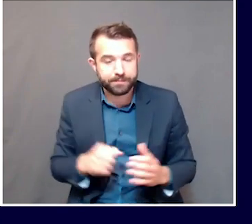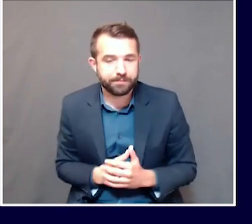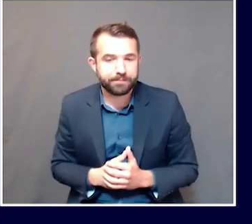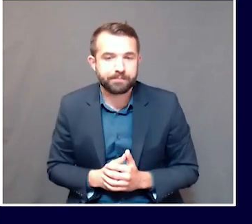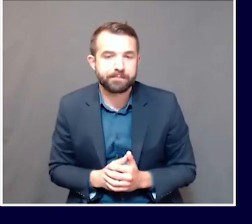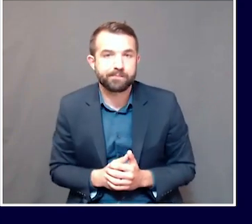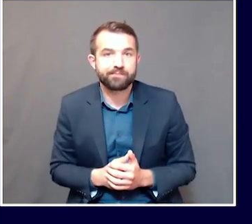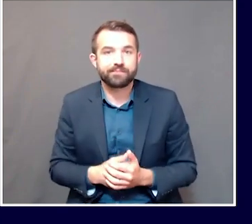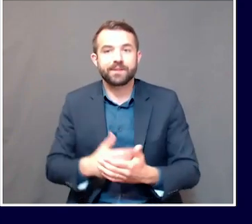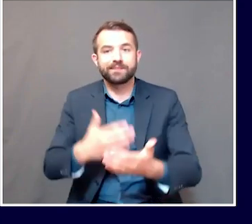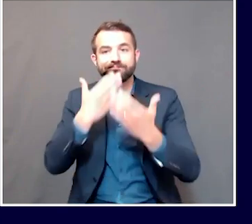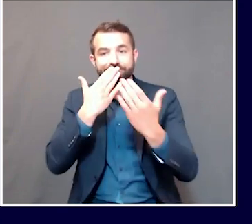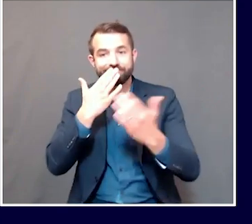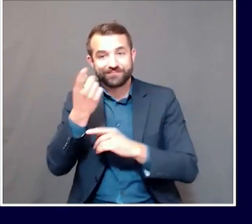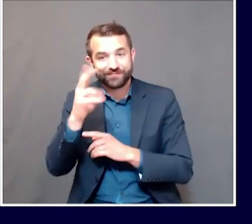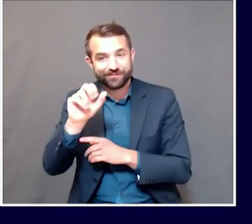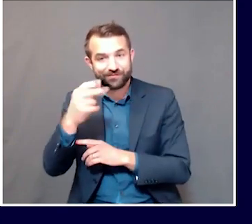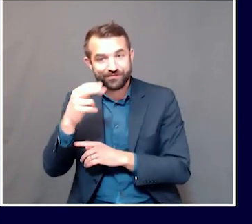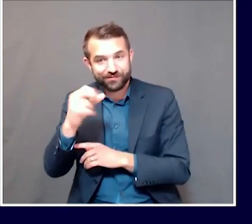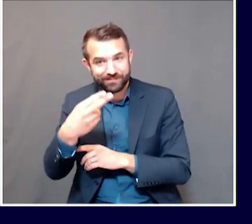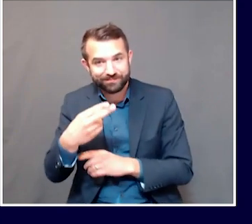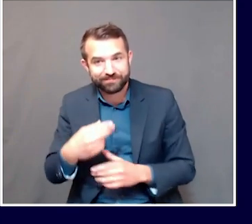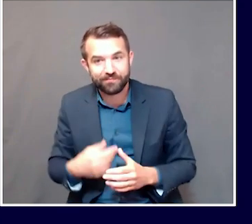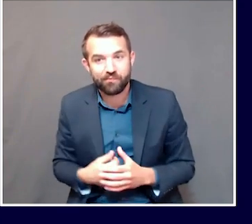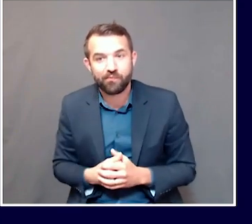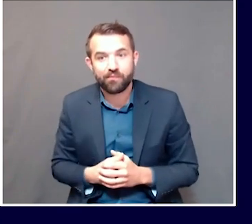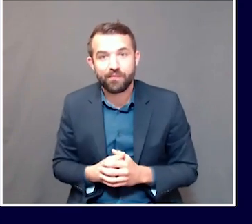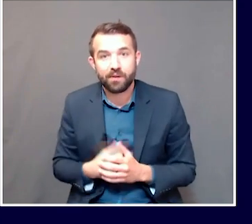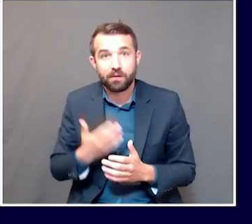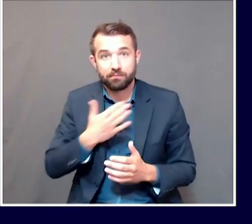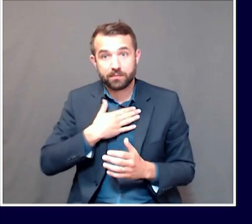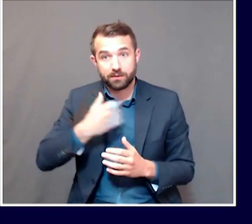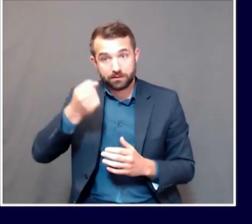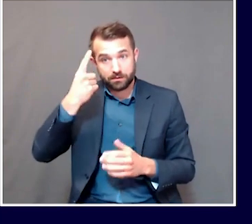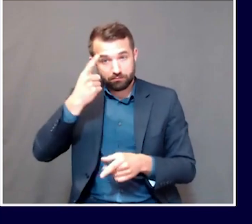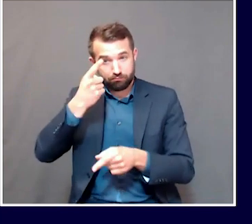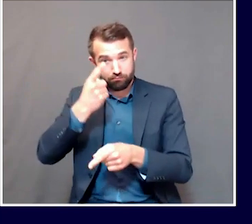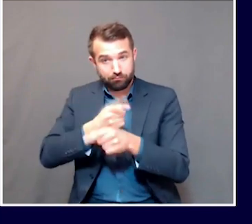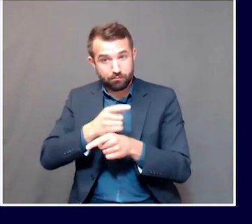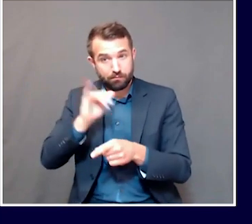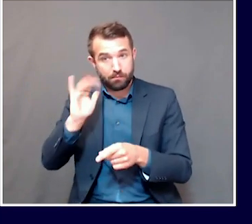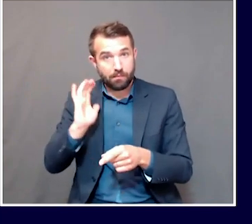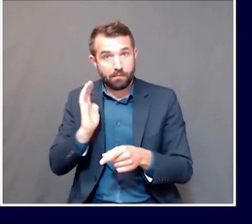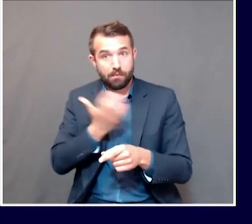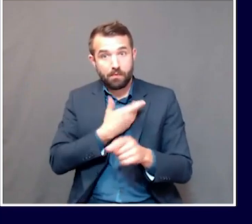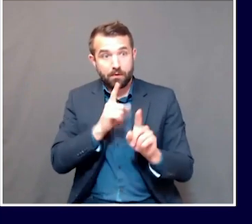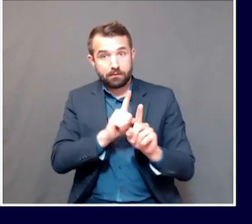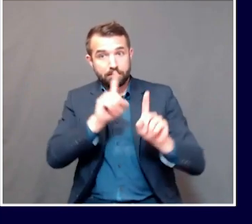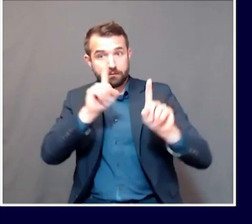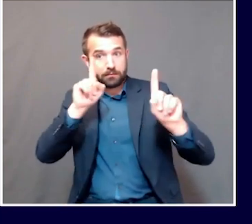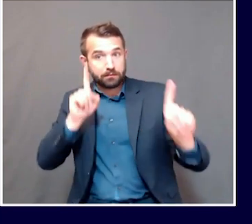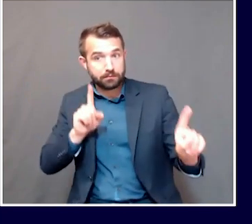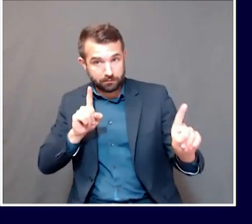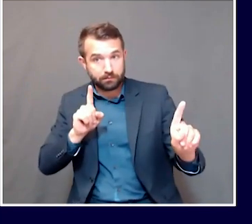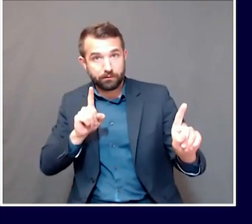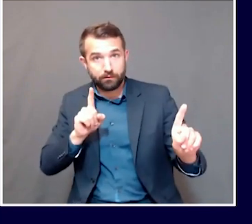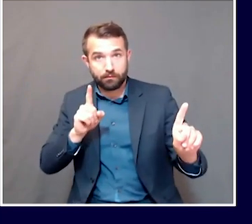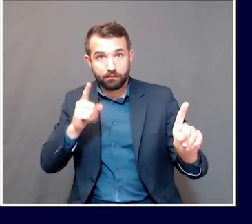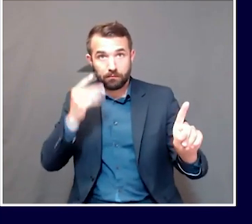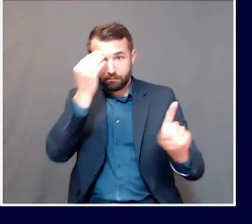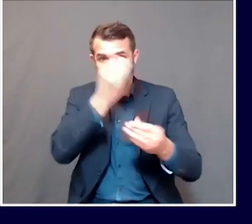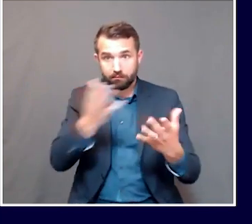Dr. Shah, for the update. If I understood you correctly, I'm quite distant from you. There were no additional deaths reported in the last 24 hours?